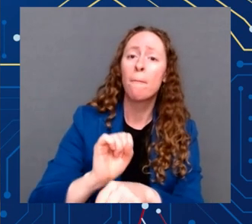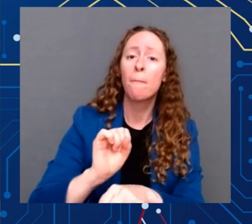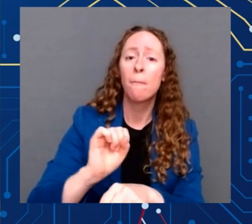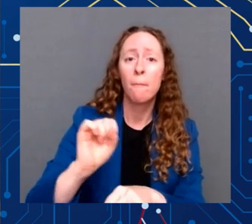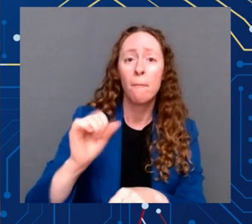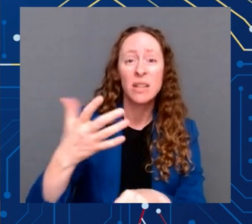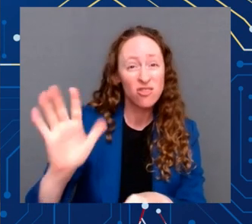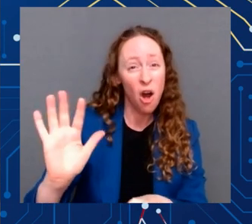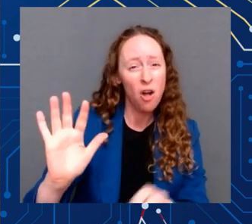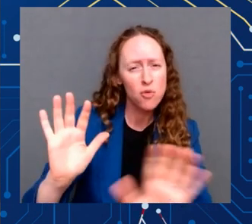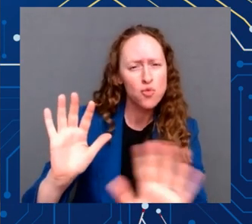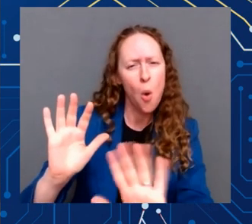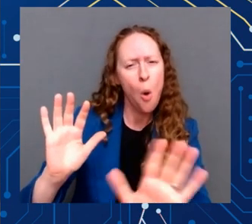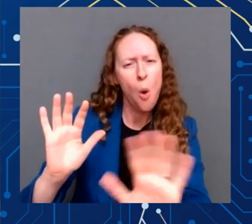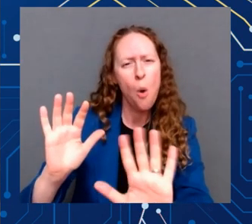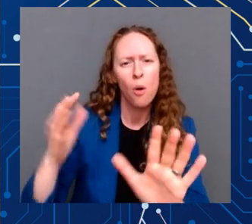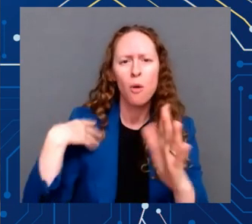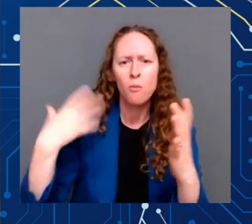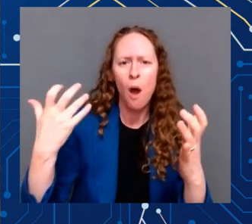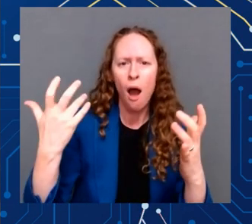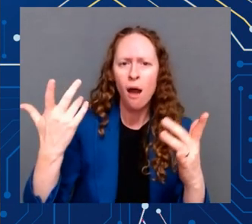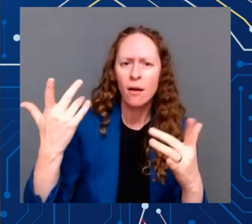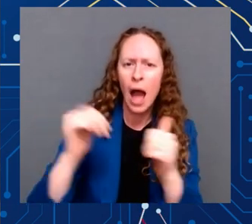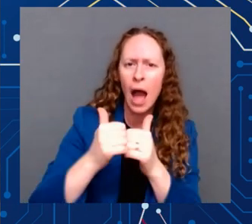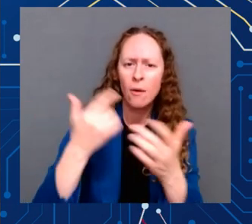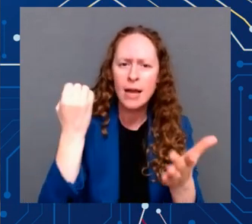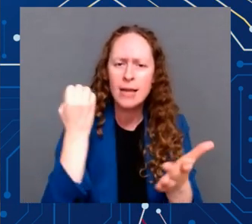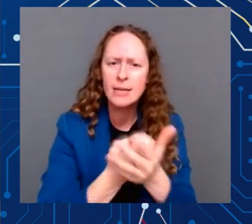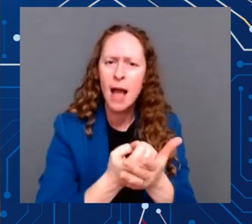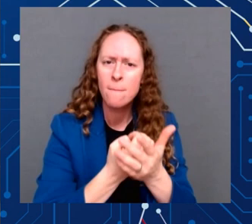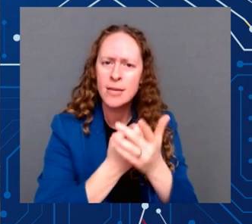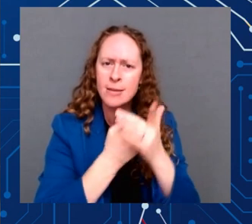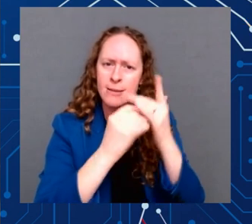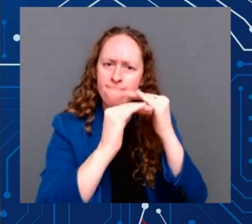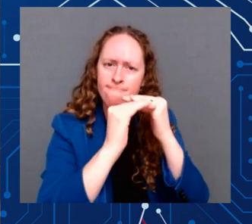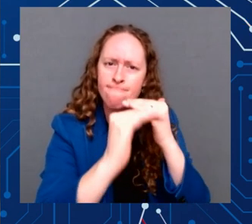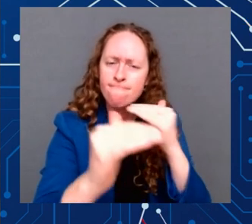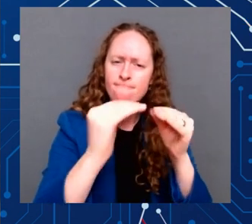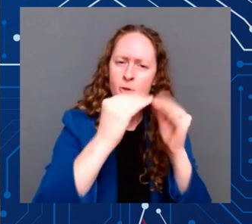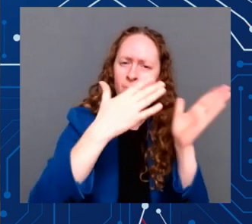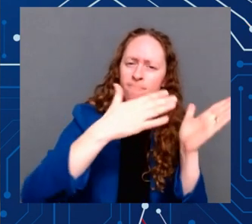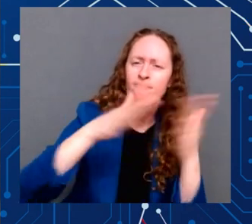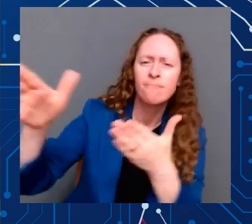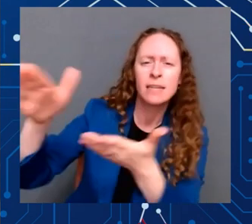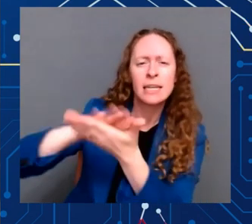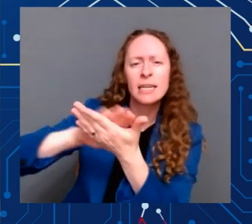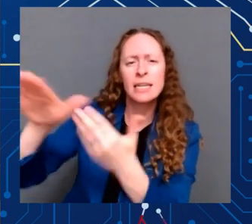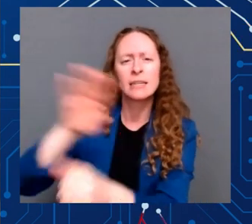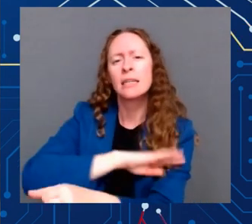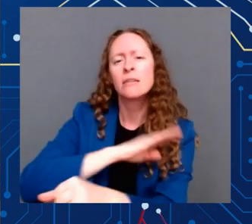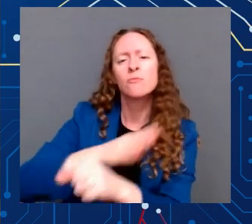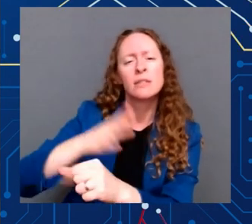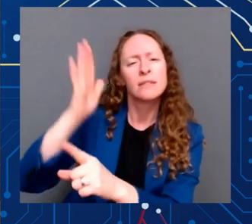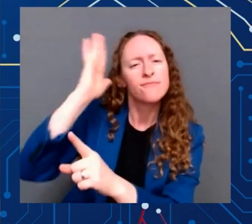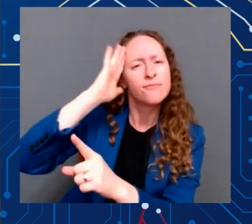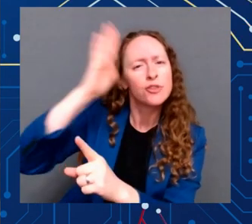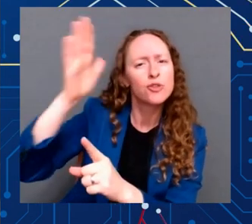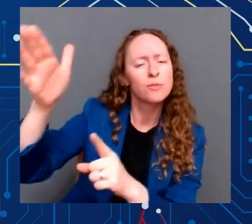electrified transportation. Because of me, that is what America is all about.